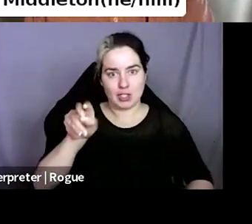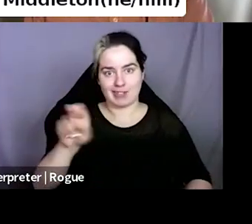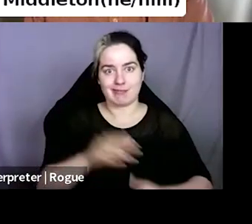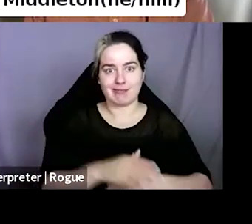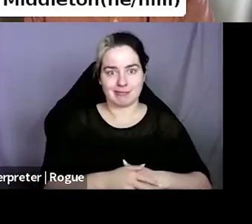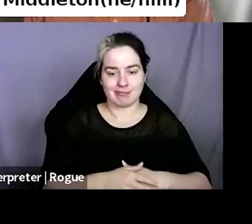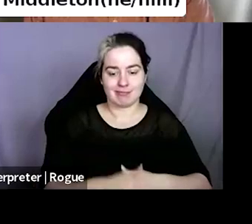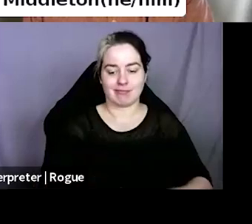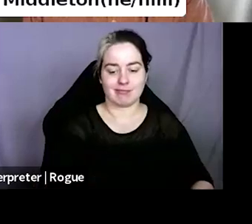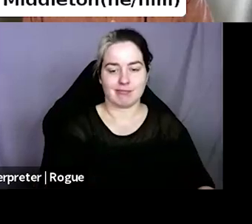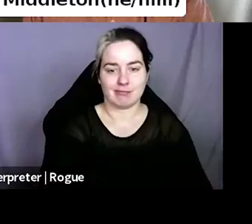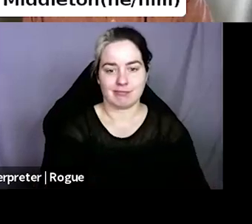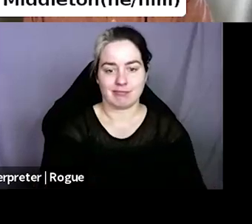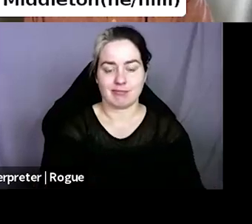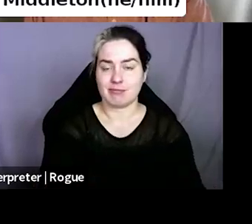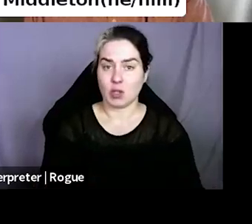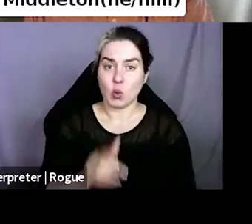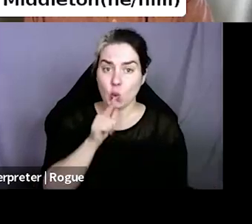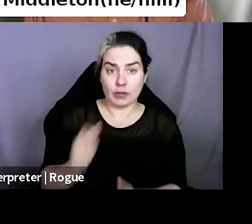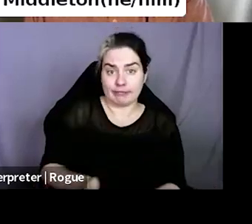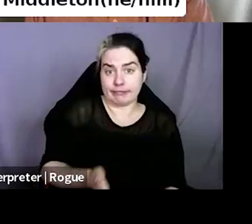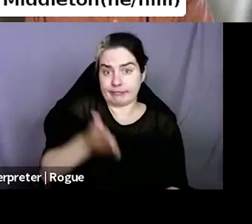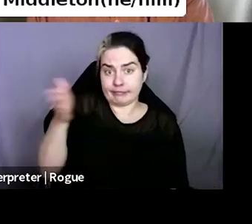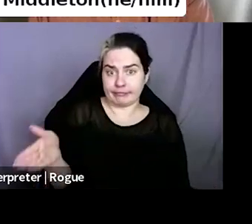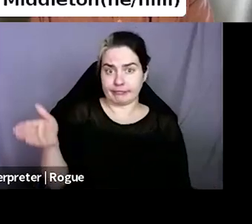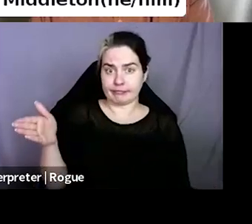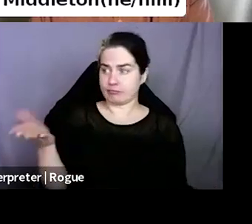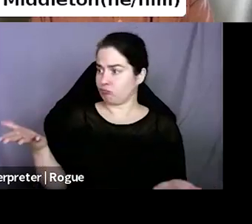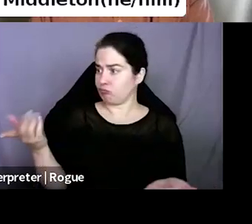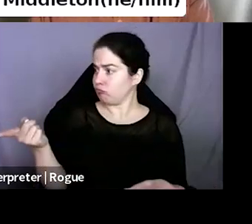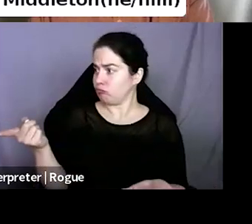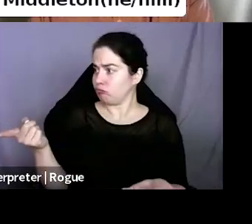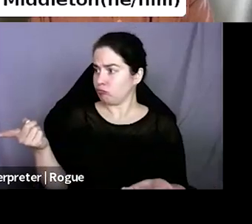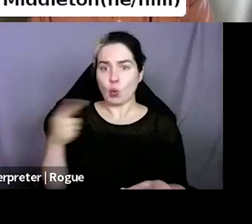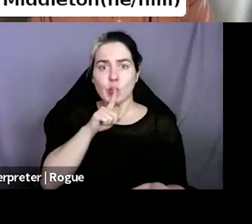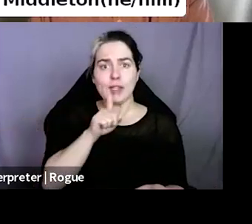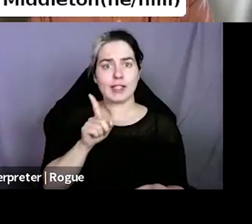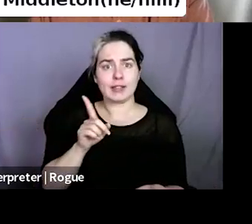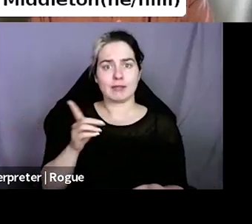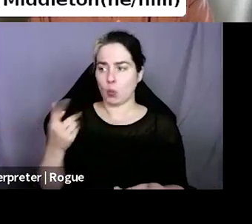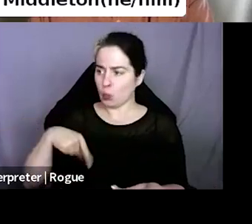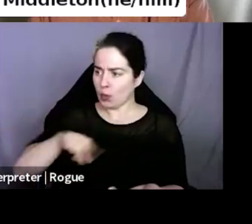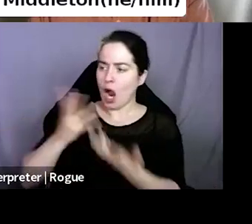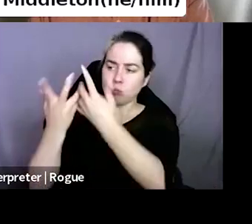each other, I think really well. And we're fairly collegial. Um, the, uh,